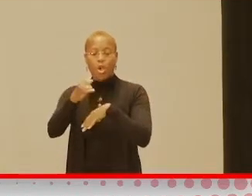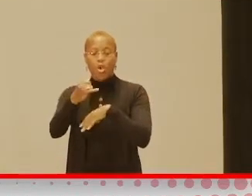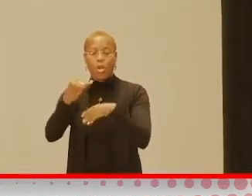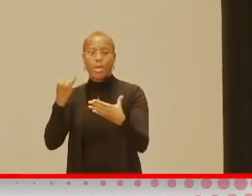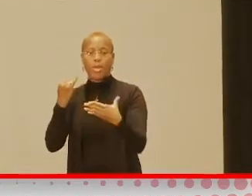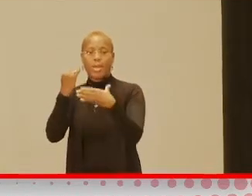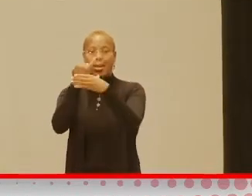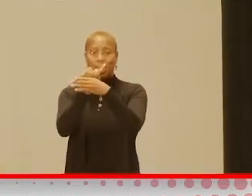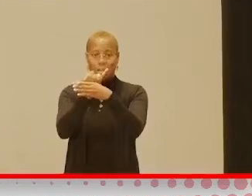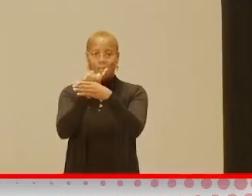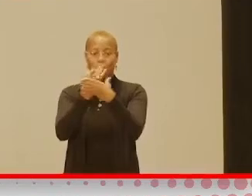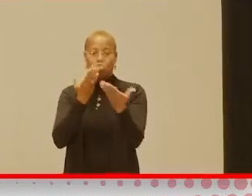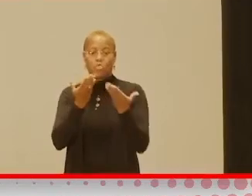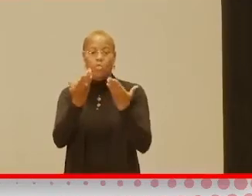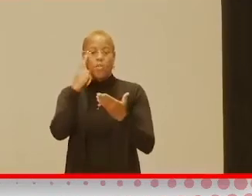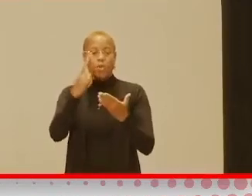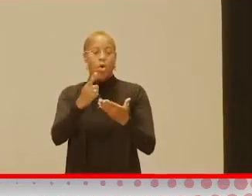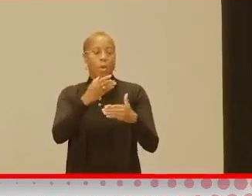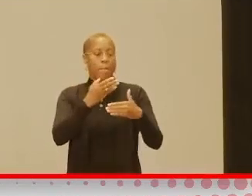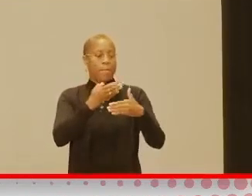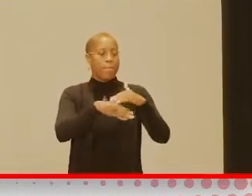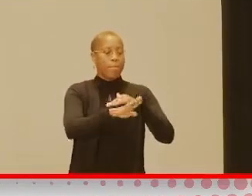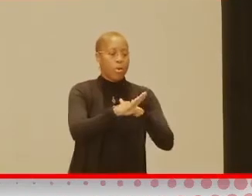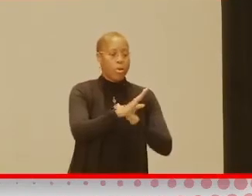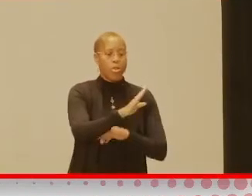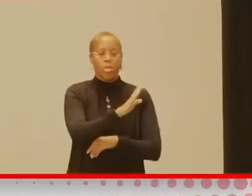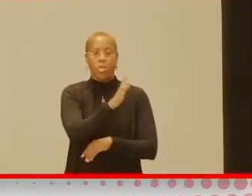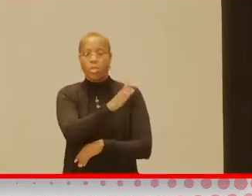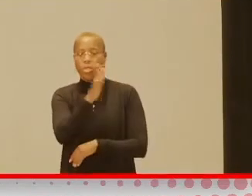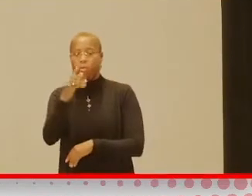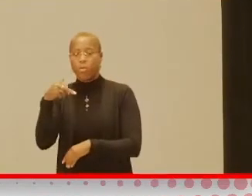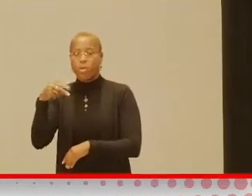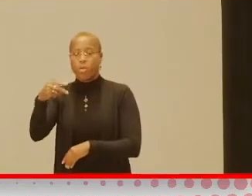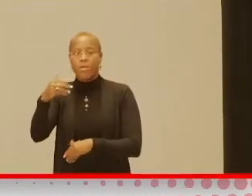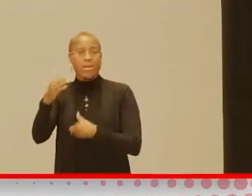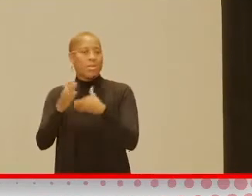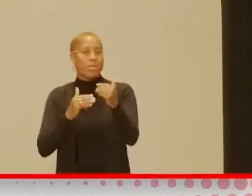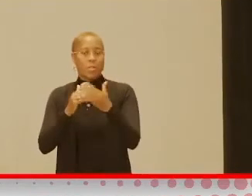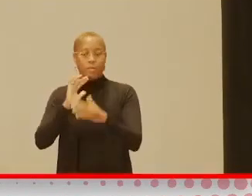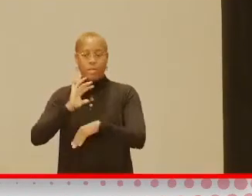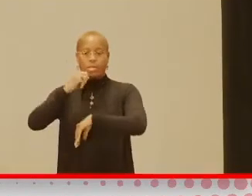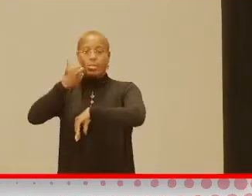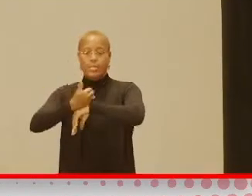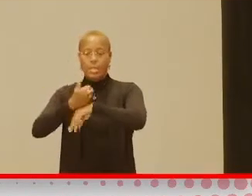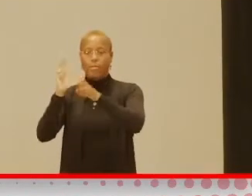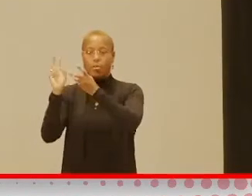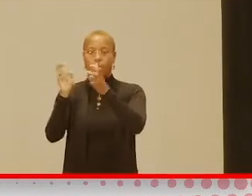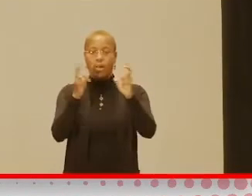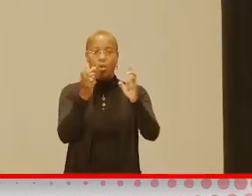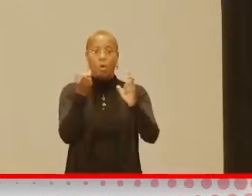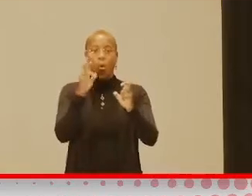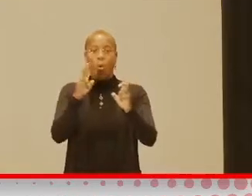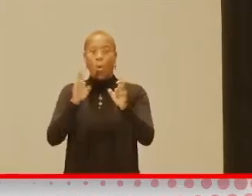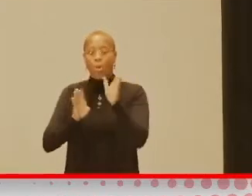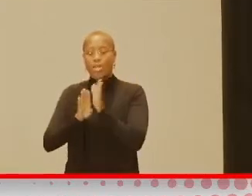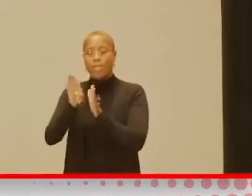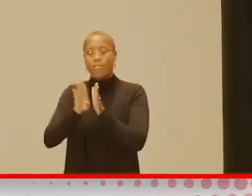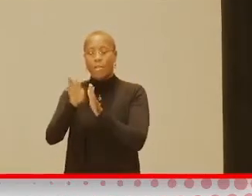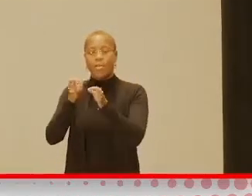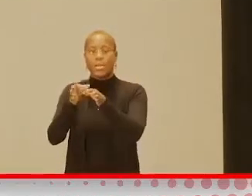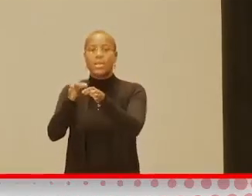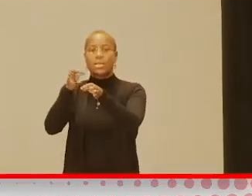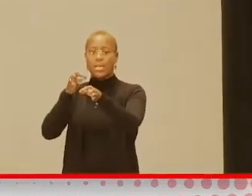for infants and toddlers, birth to three, whether they have an established condition or a developmental delay. So